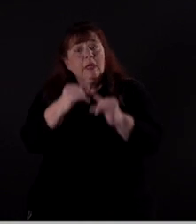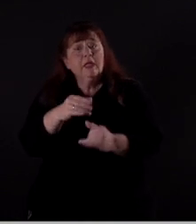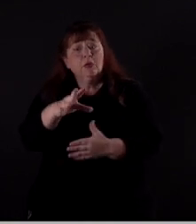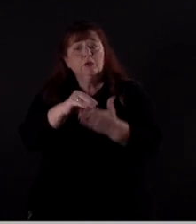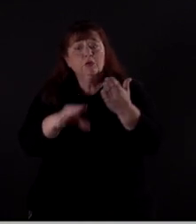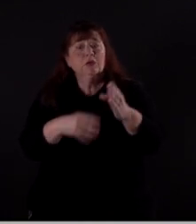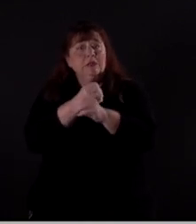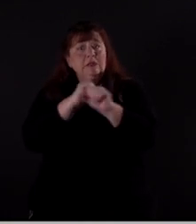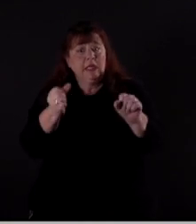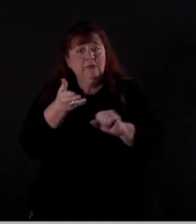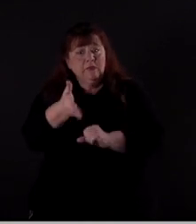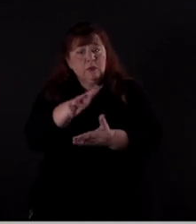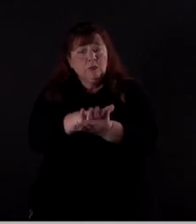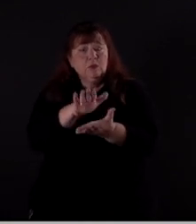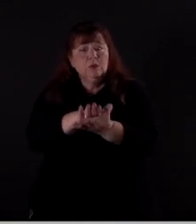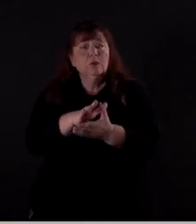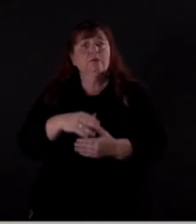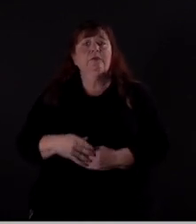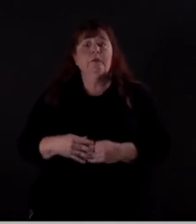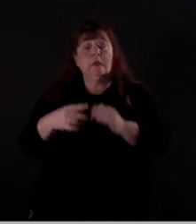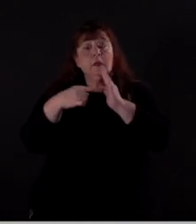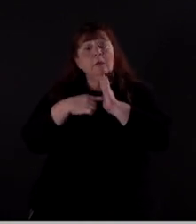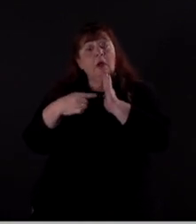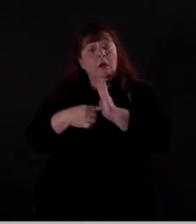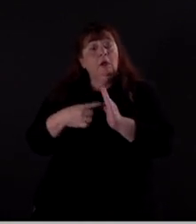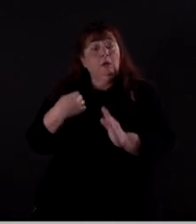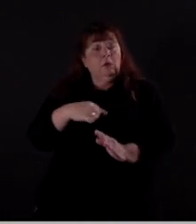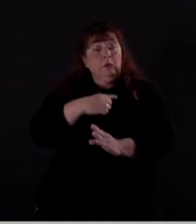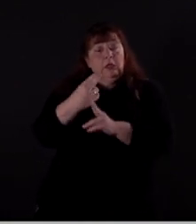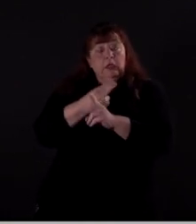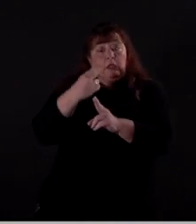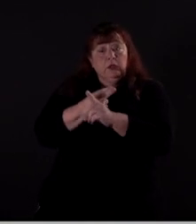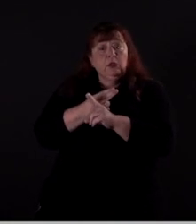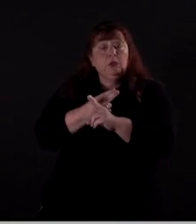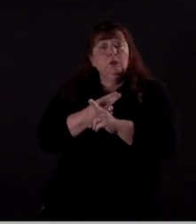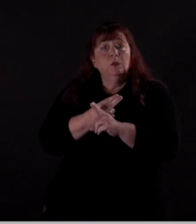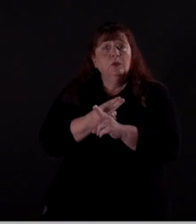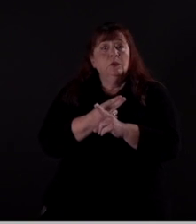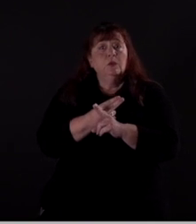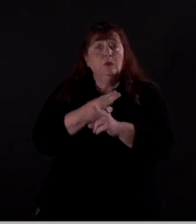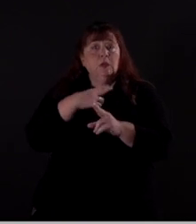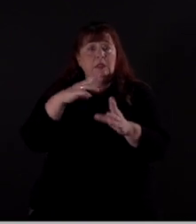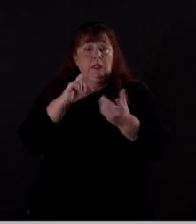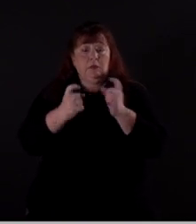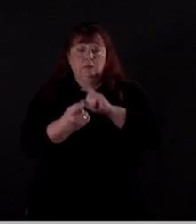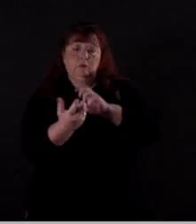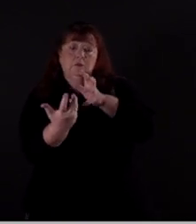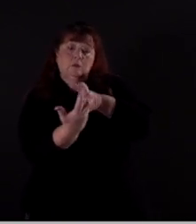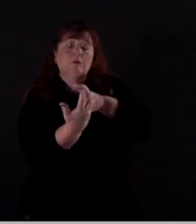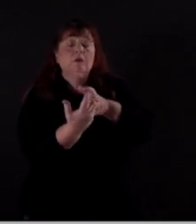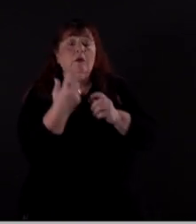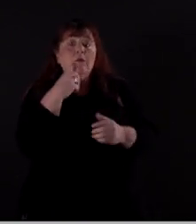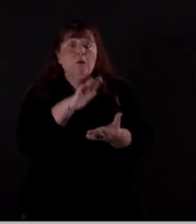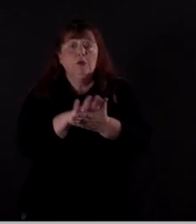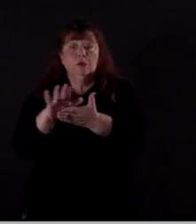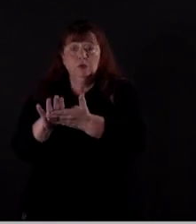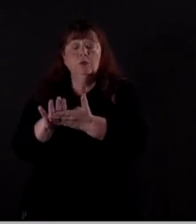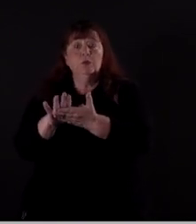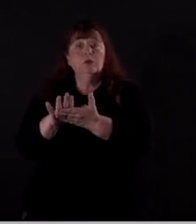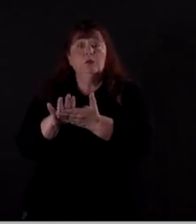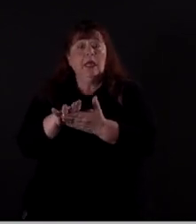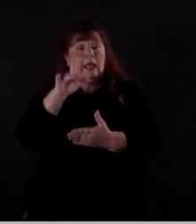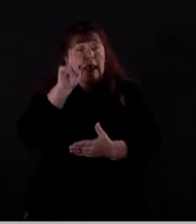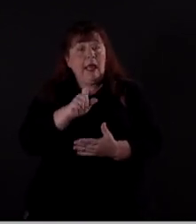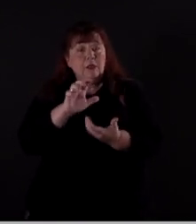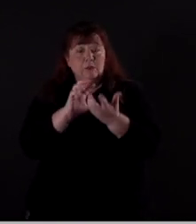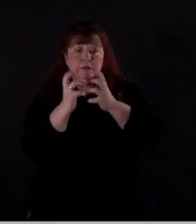kid is safe in the school. The model that we use, the Secret Service Services model that is now adapted for schools and outlined in the guide, has